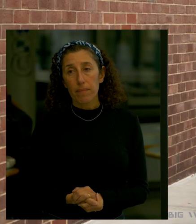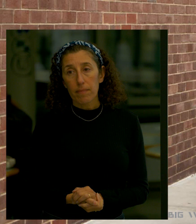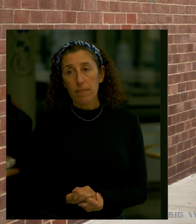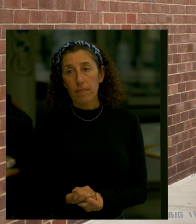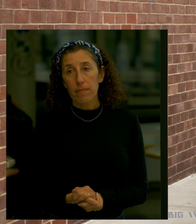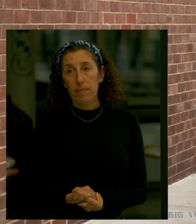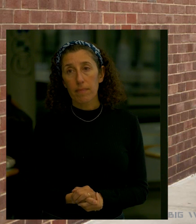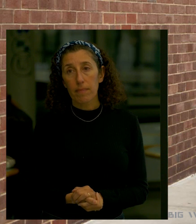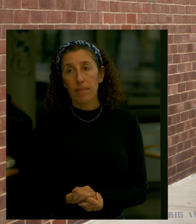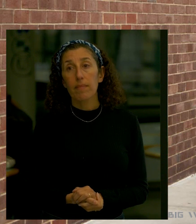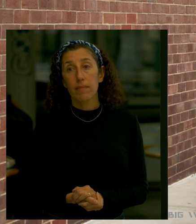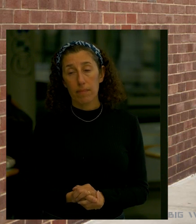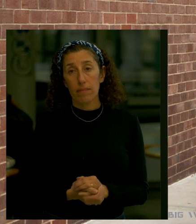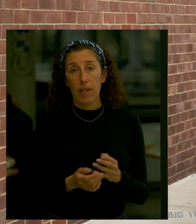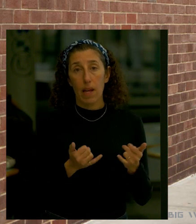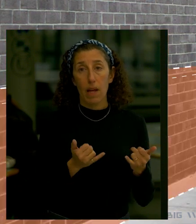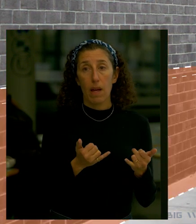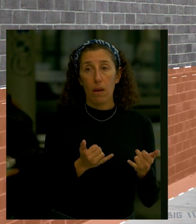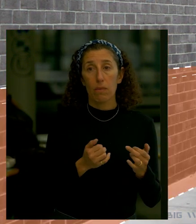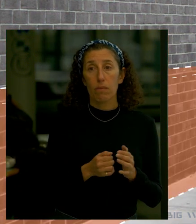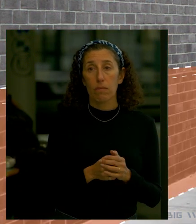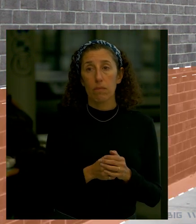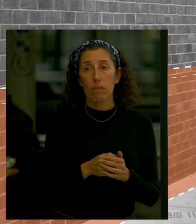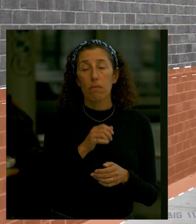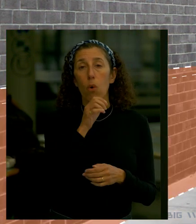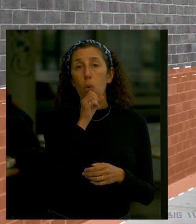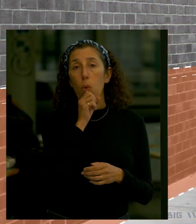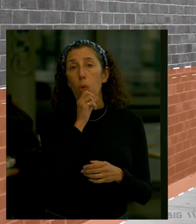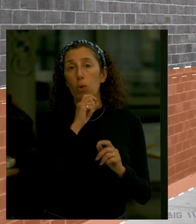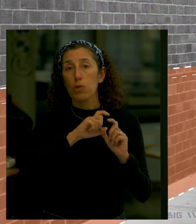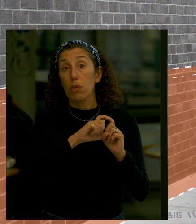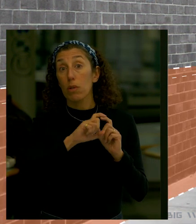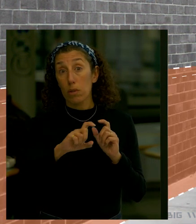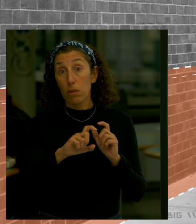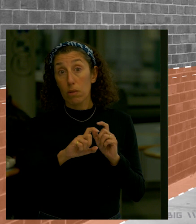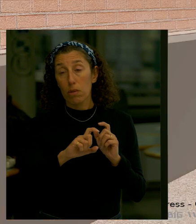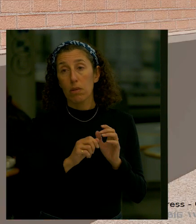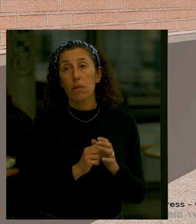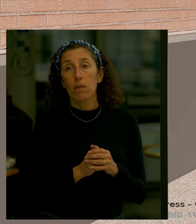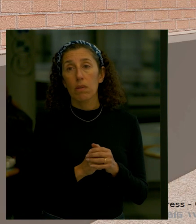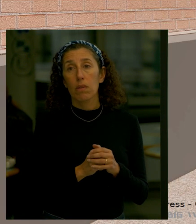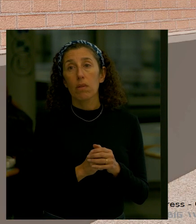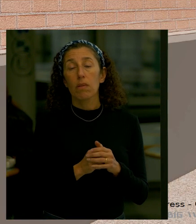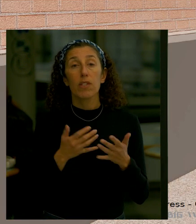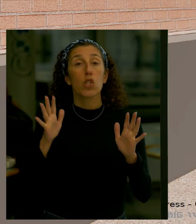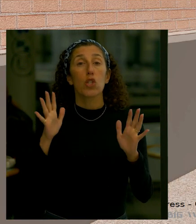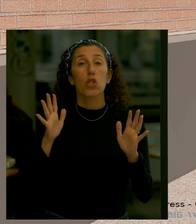another shot existing that's where the product is going to go and again